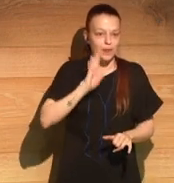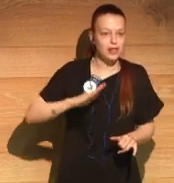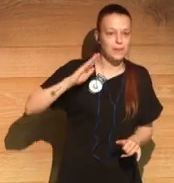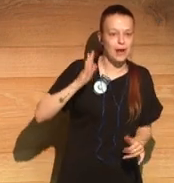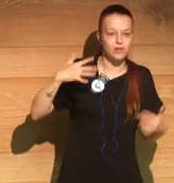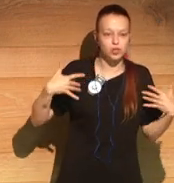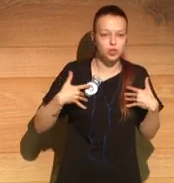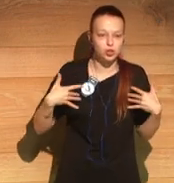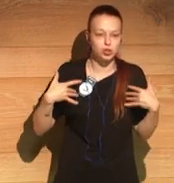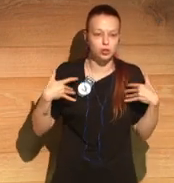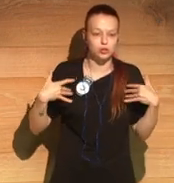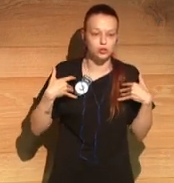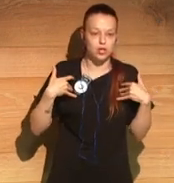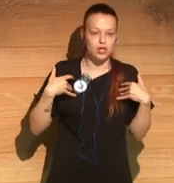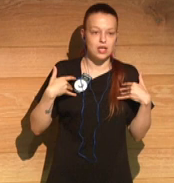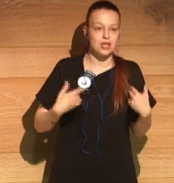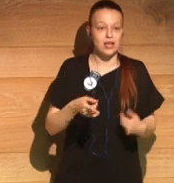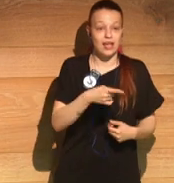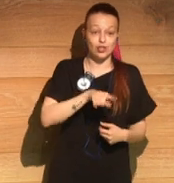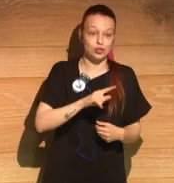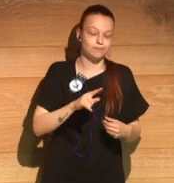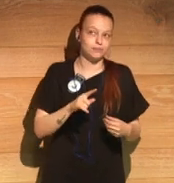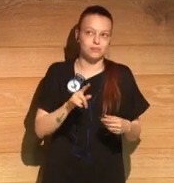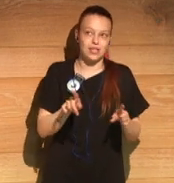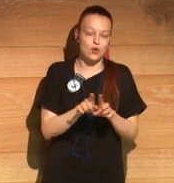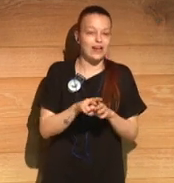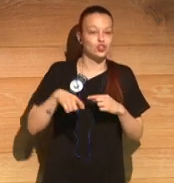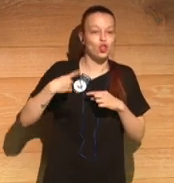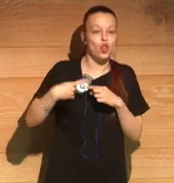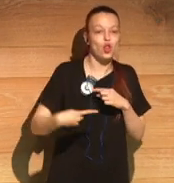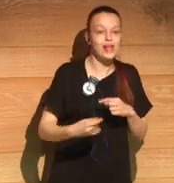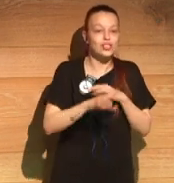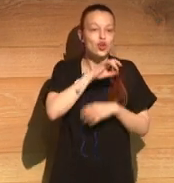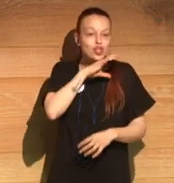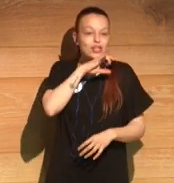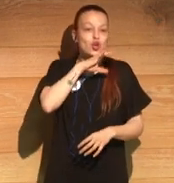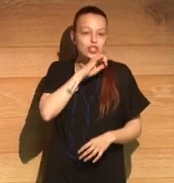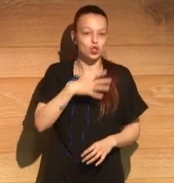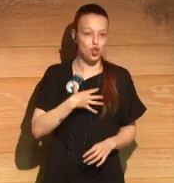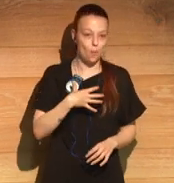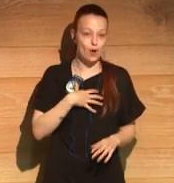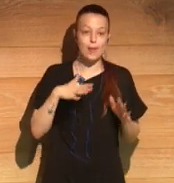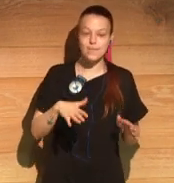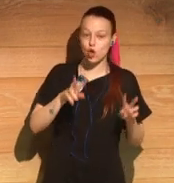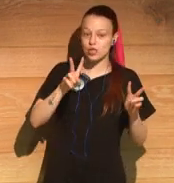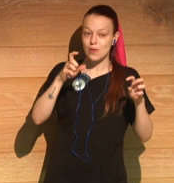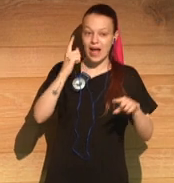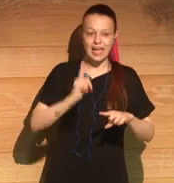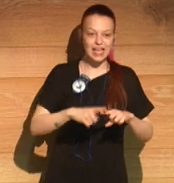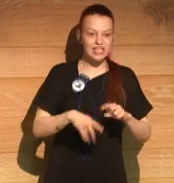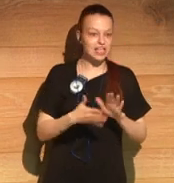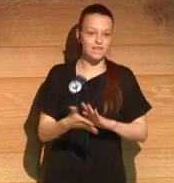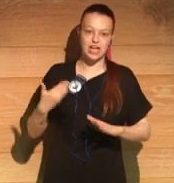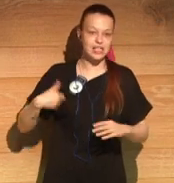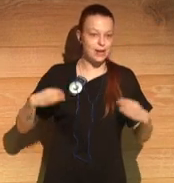That being gay does not automatically mean that he's going to have to be miserable all the way through the book. And once I started writing jokes